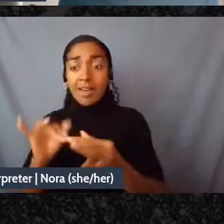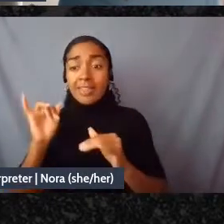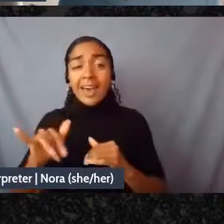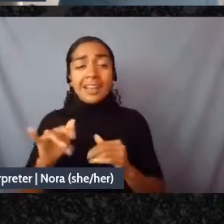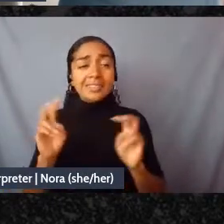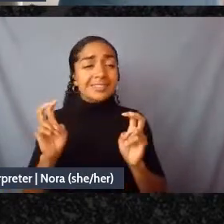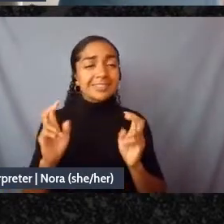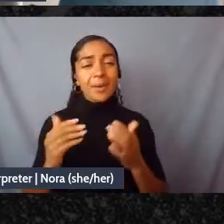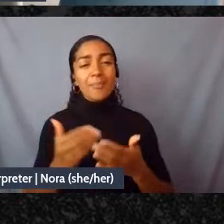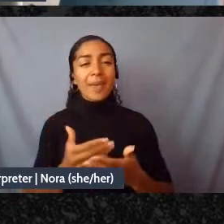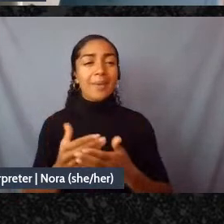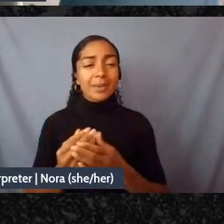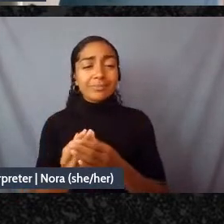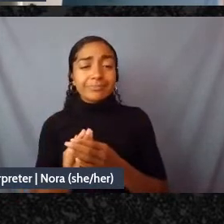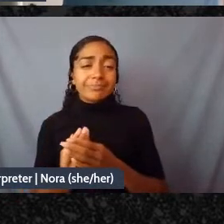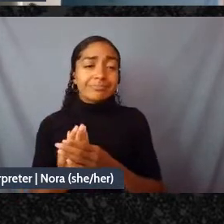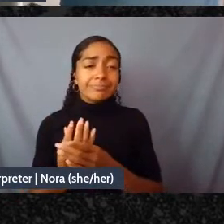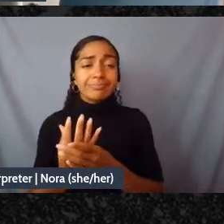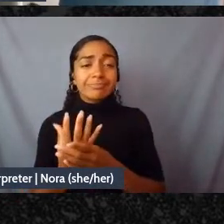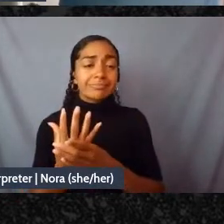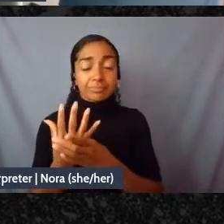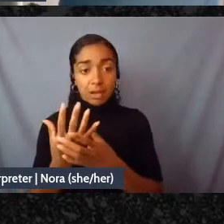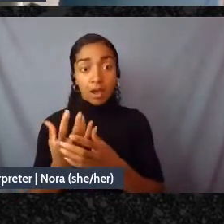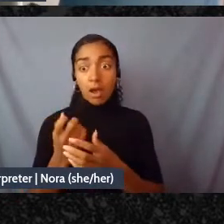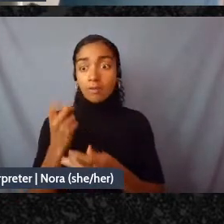of practices that we are missing